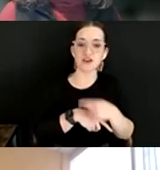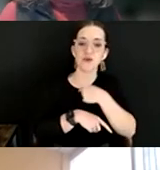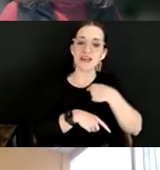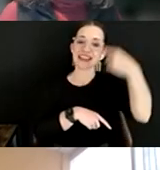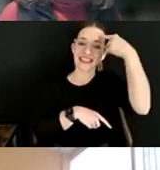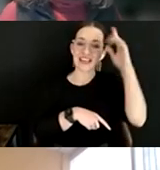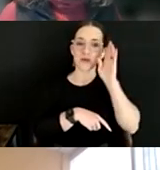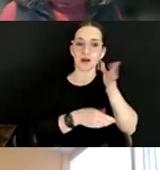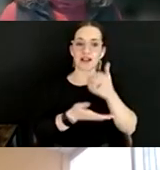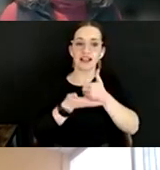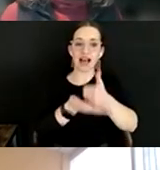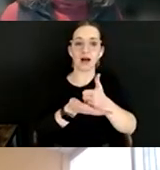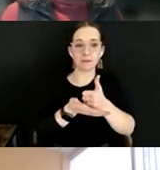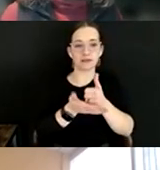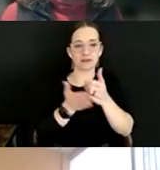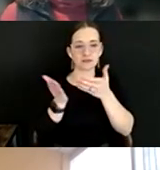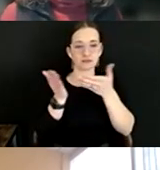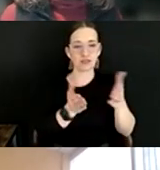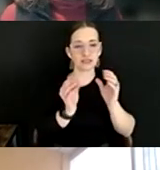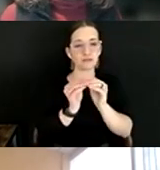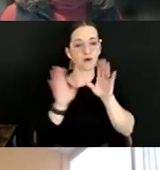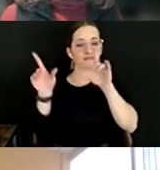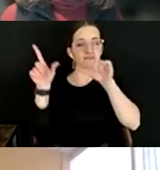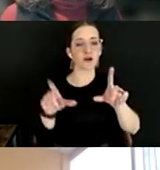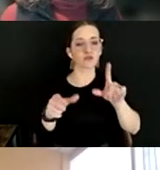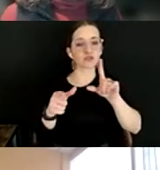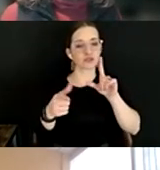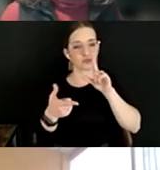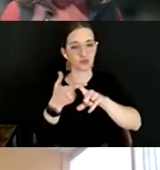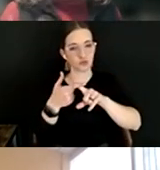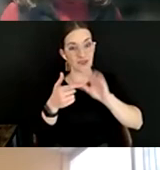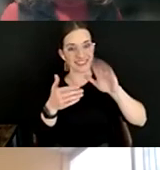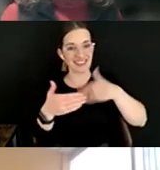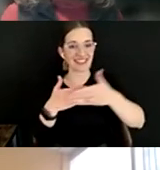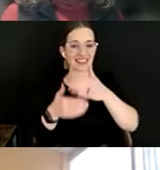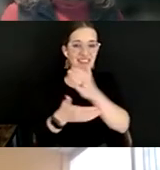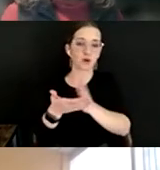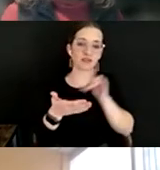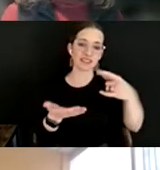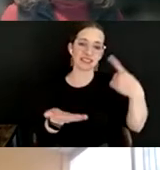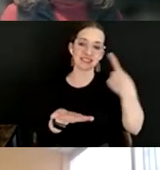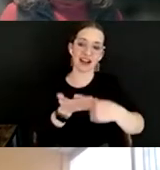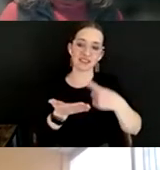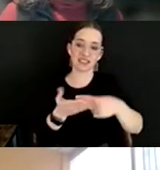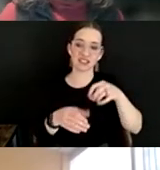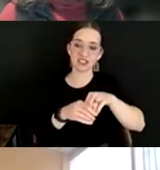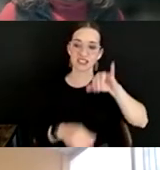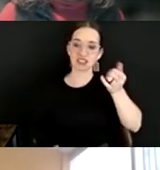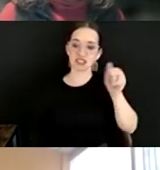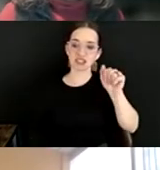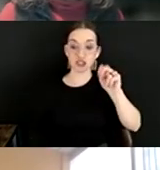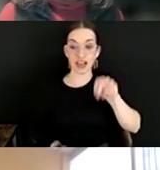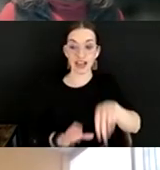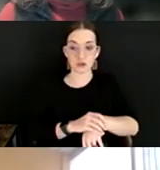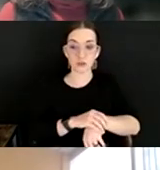focus to the next part of this conversation at conference in January, or one of the next parts of this huge conversation that